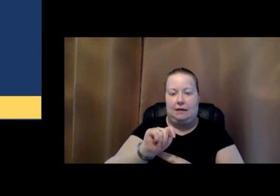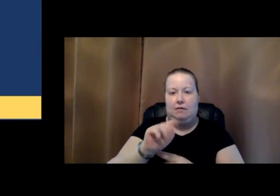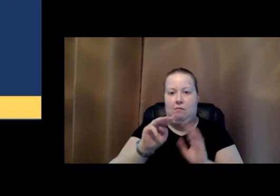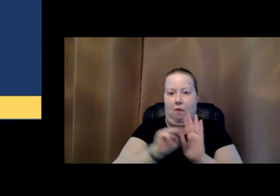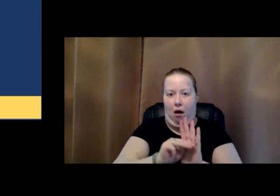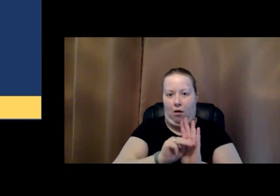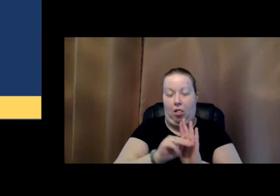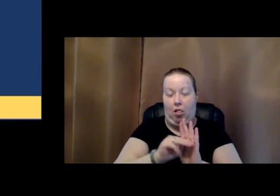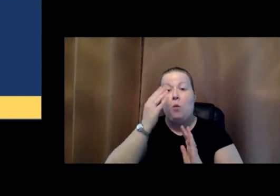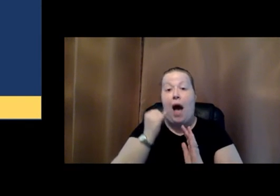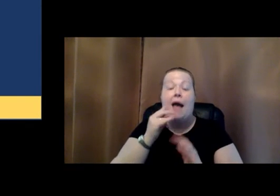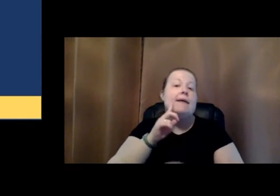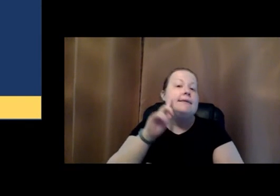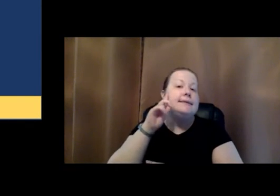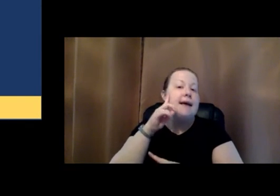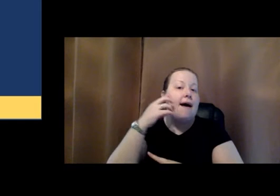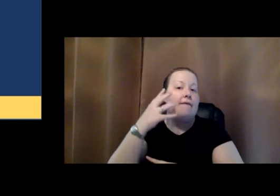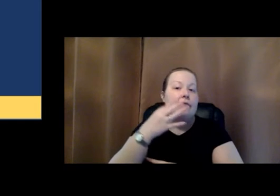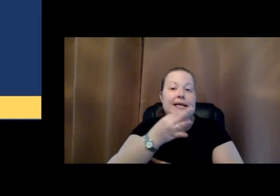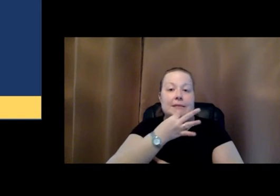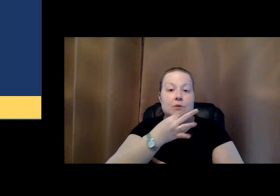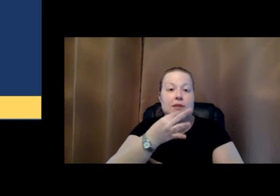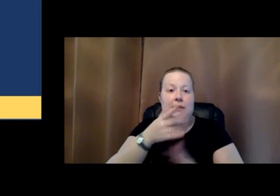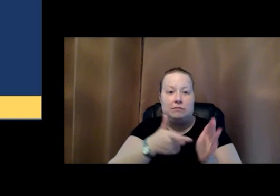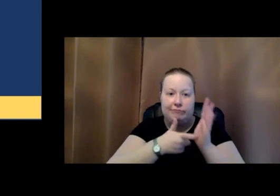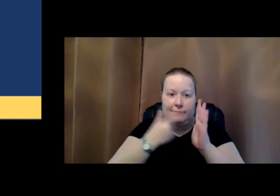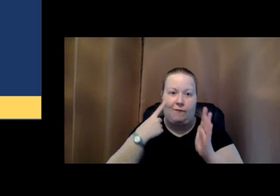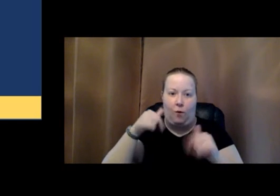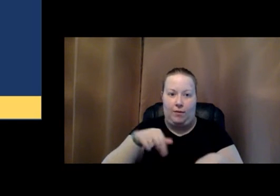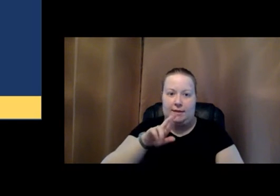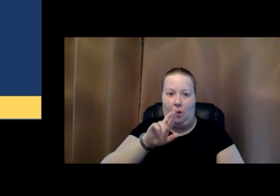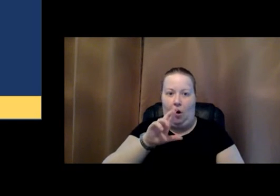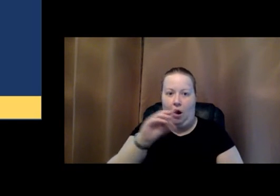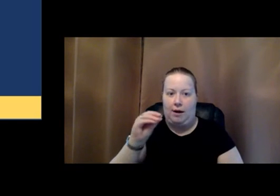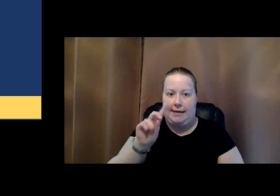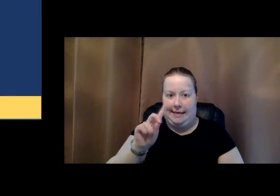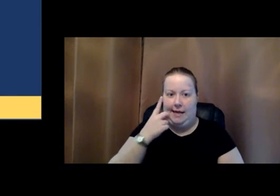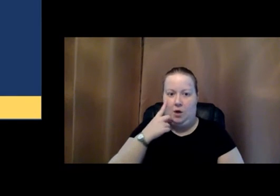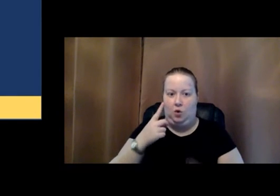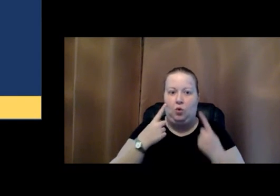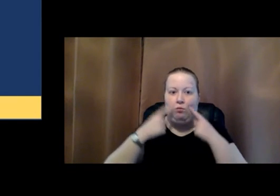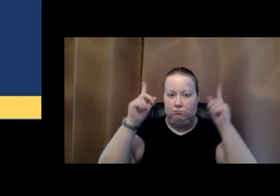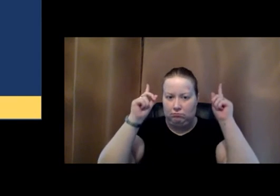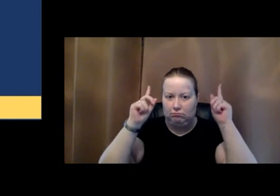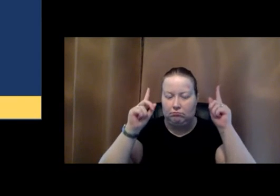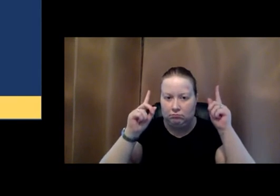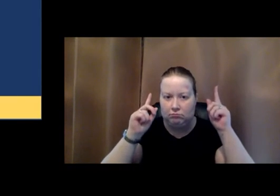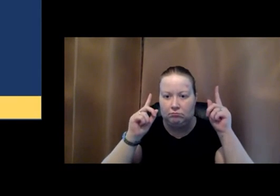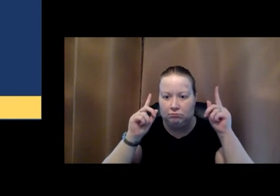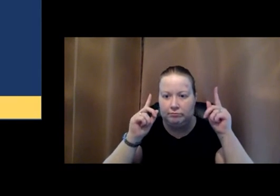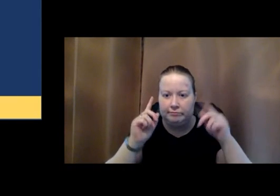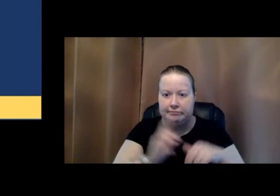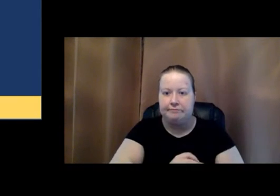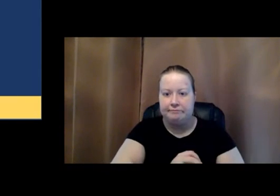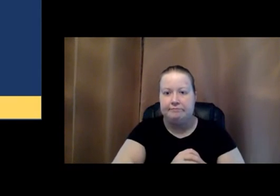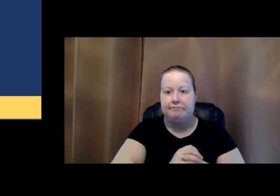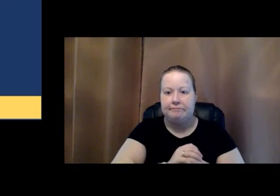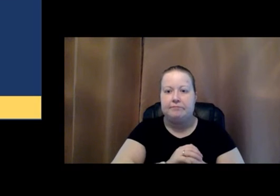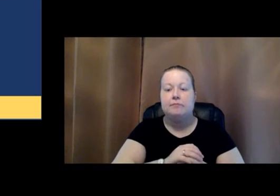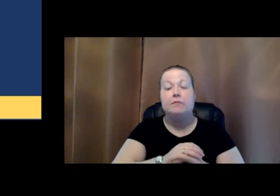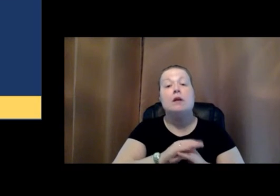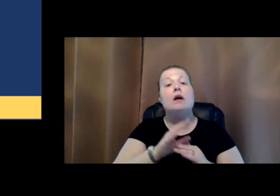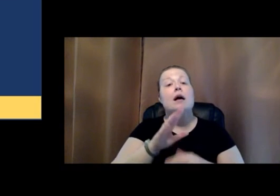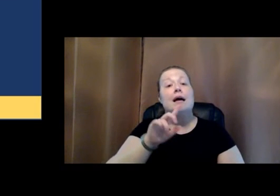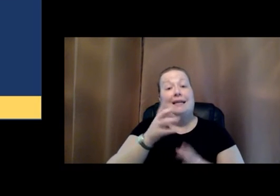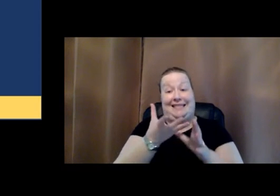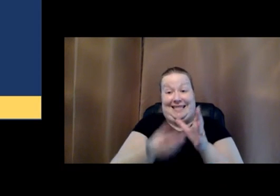deaf expertise is needed for this R&D to proceed well. And in a deficit